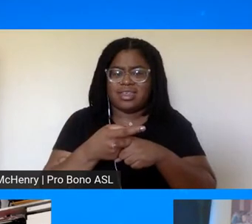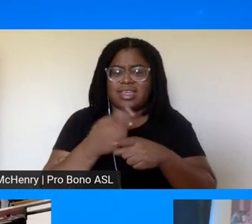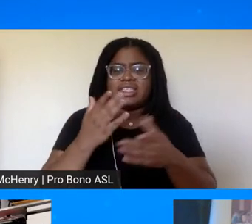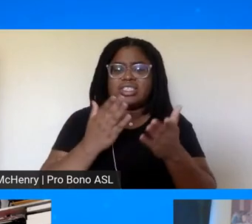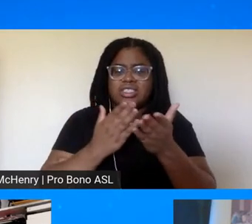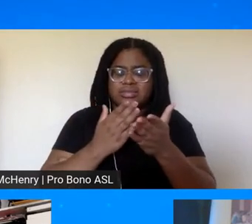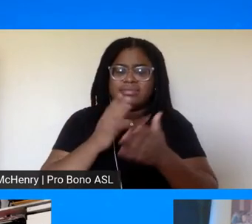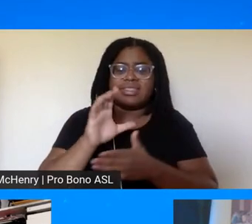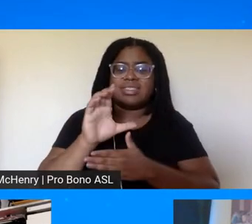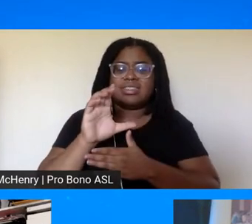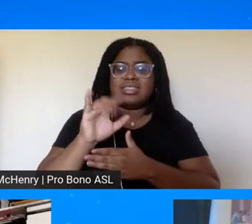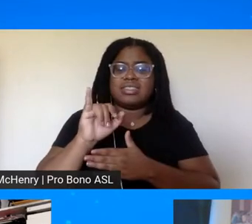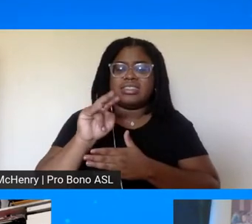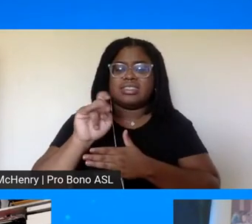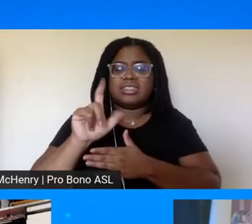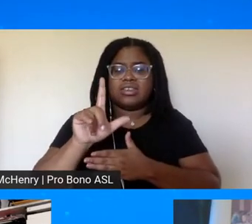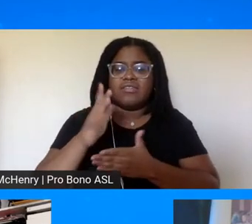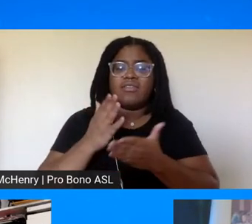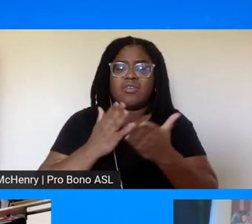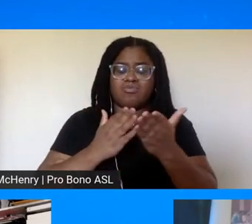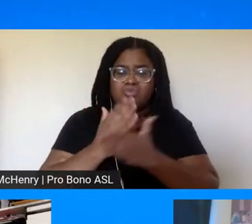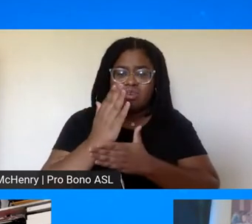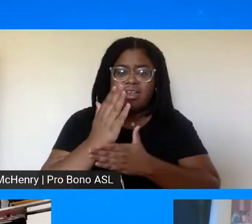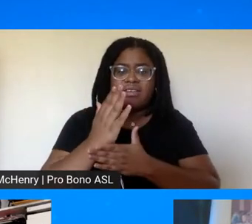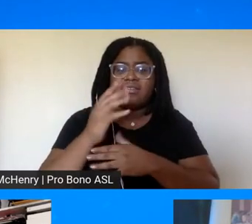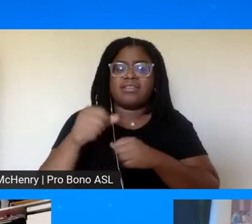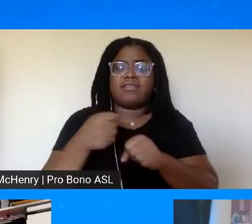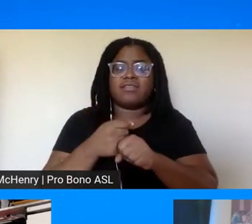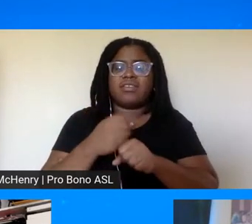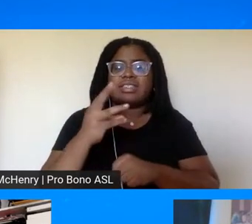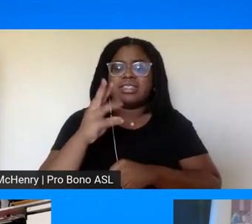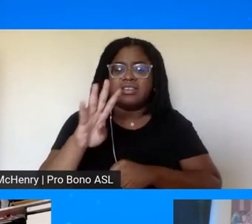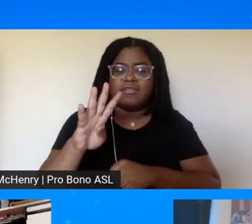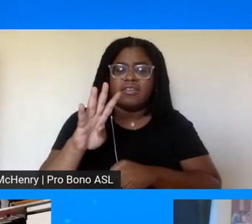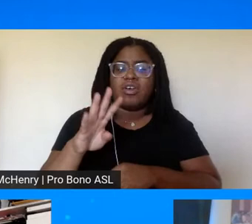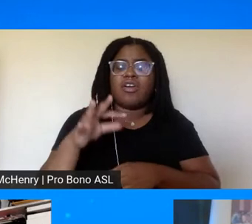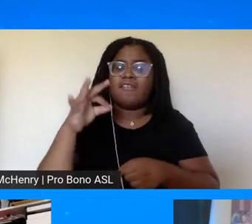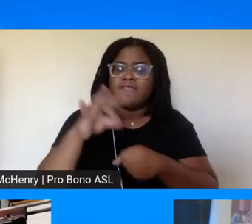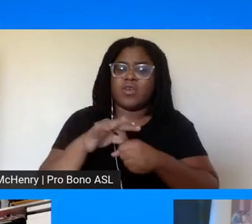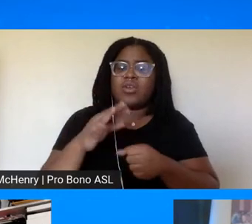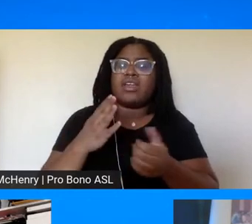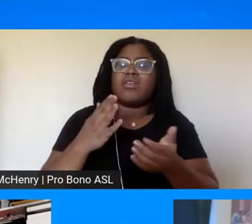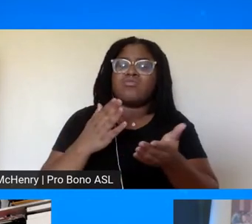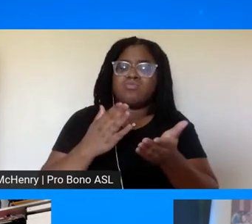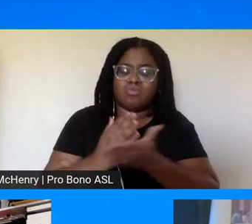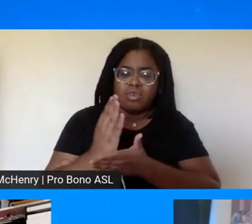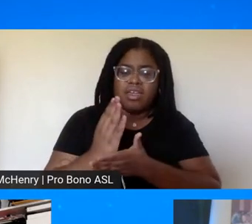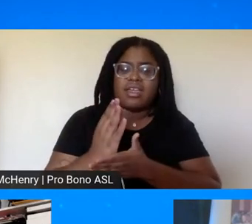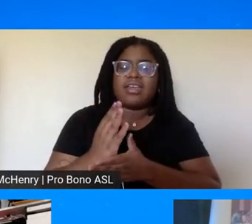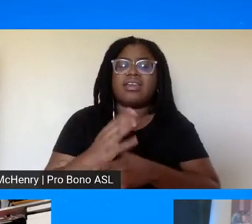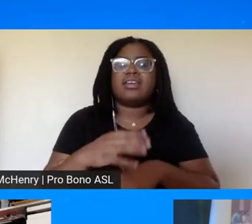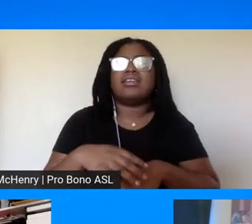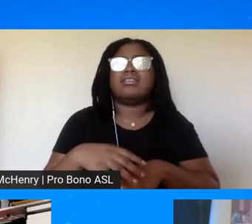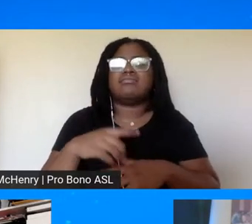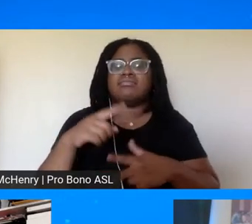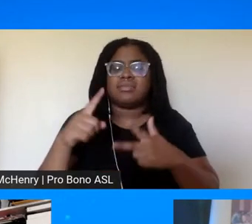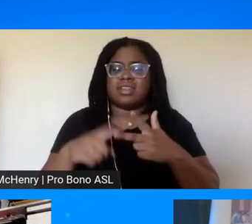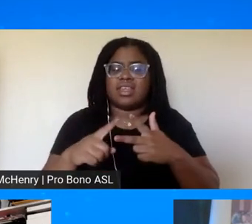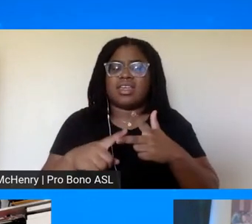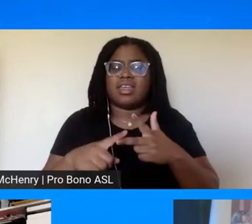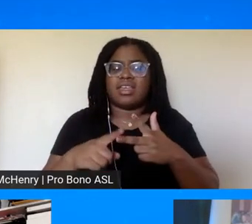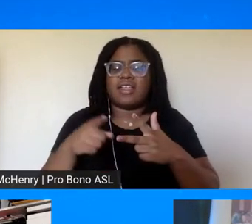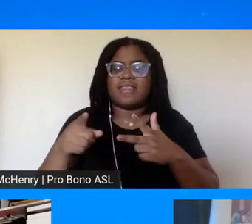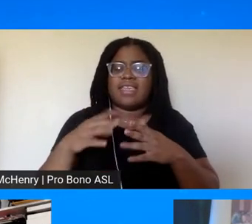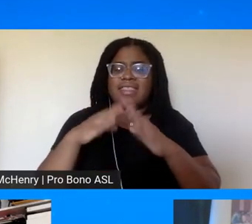1964 voting rights act of 1965 and then the fair housing act of 1968 that's the three